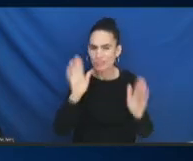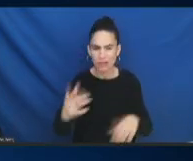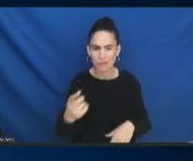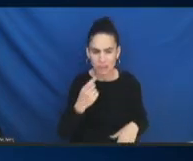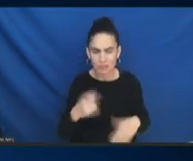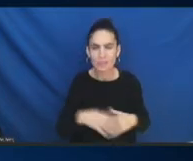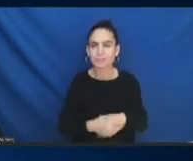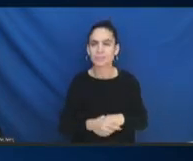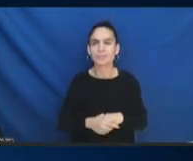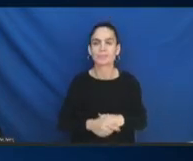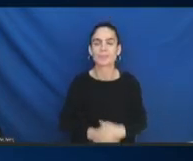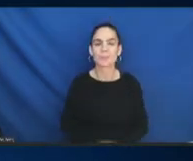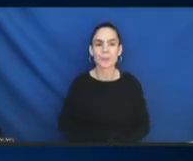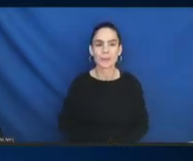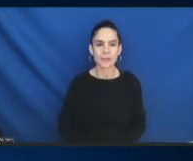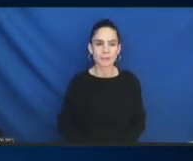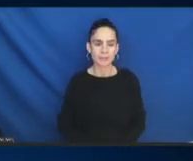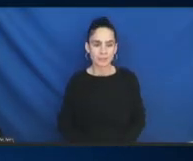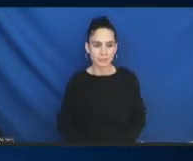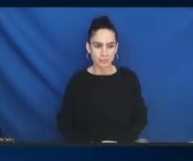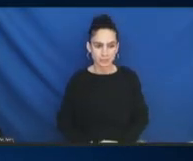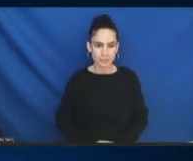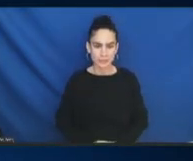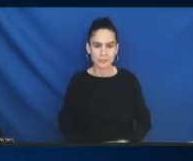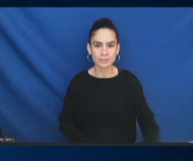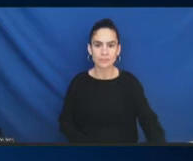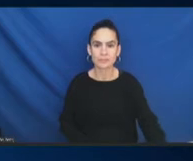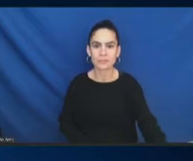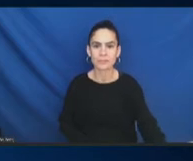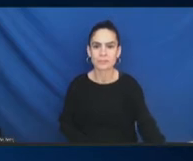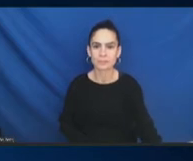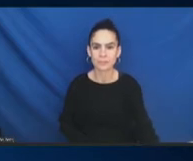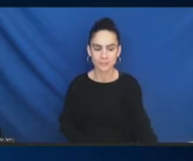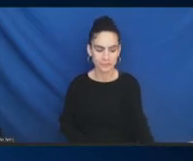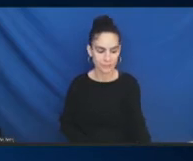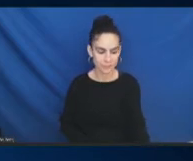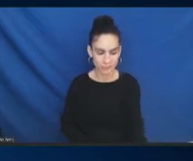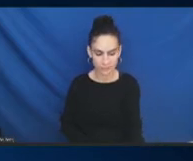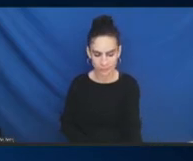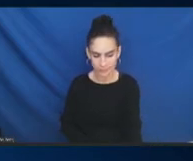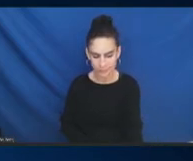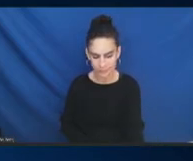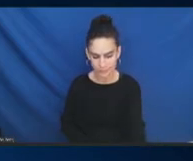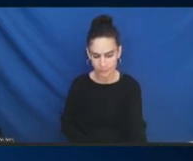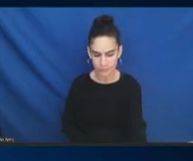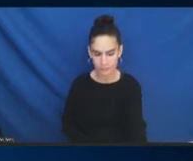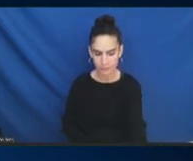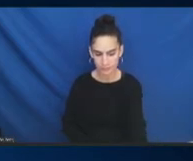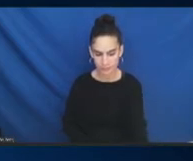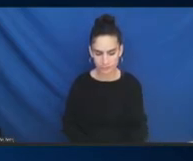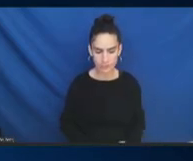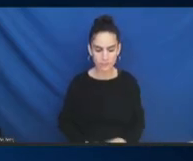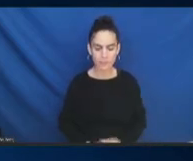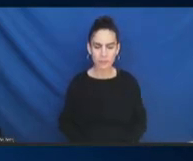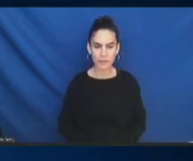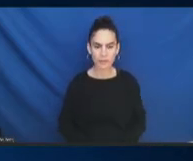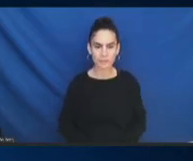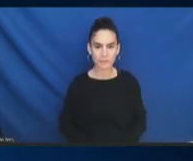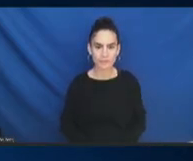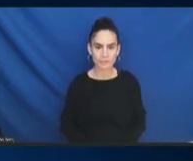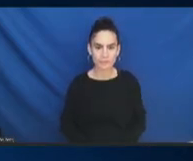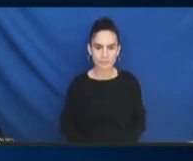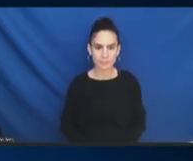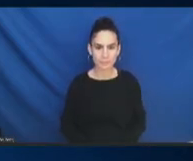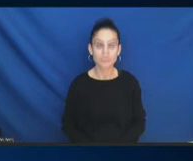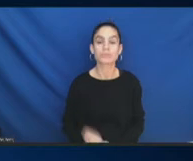Renal Nunez- Yeah. So, the data disaggregation topic,